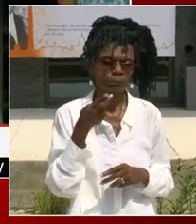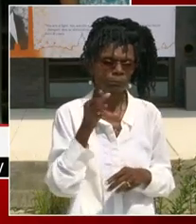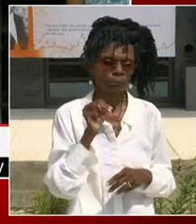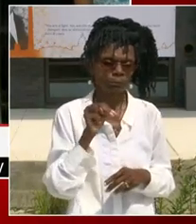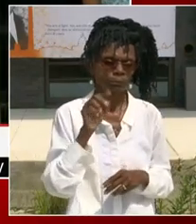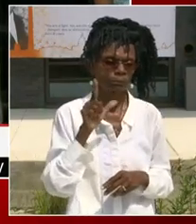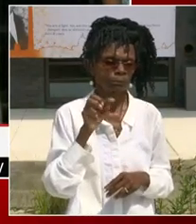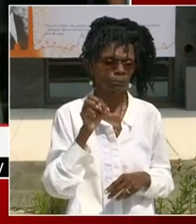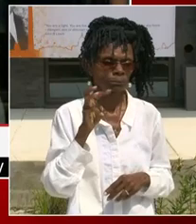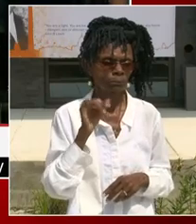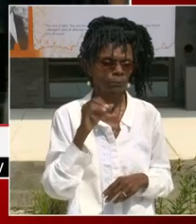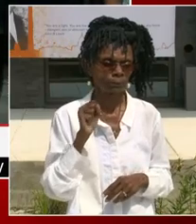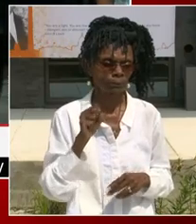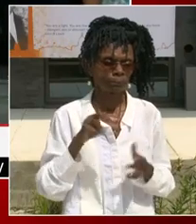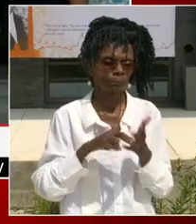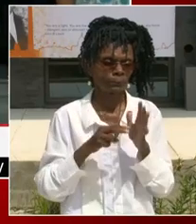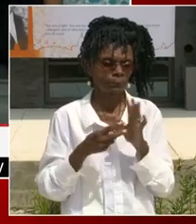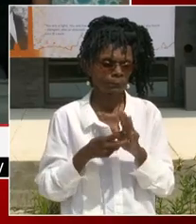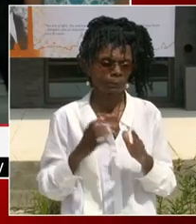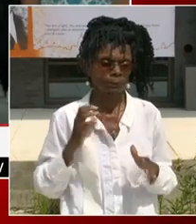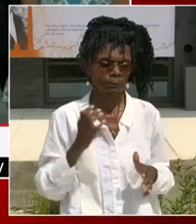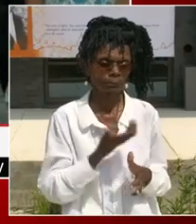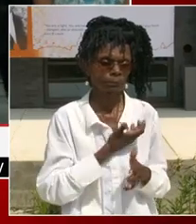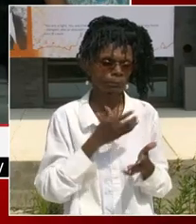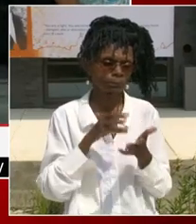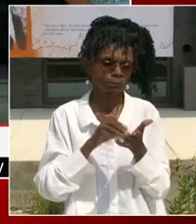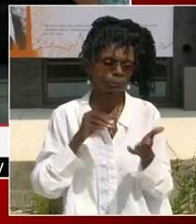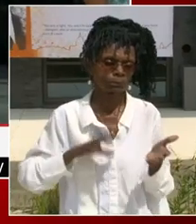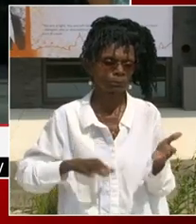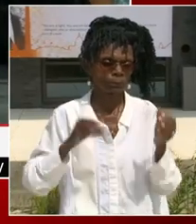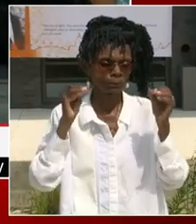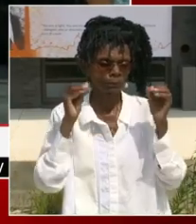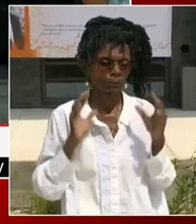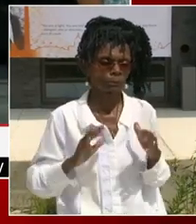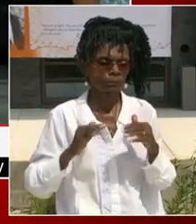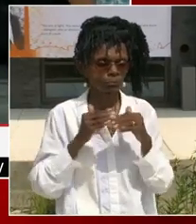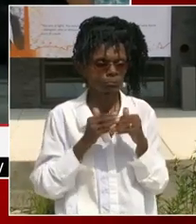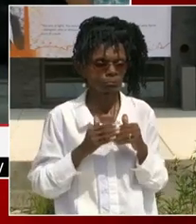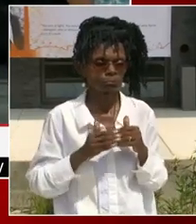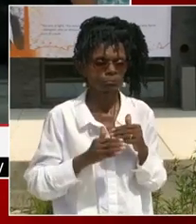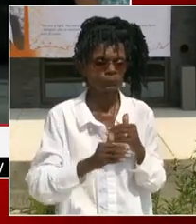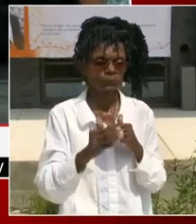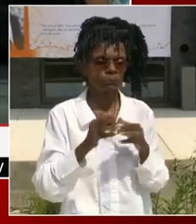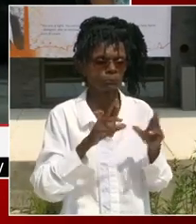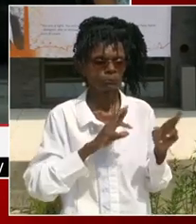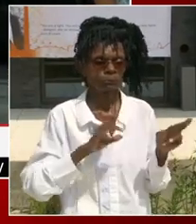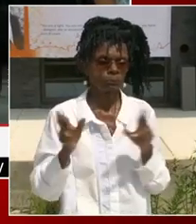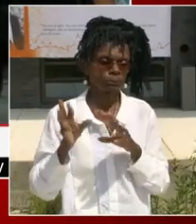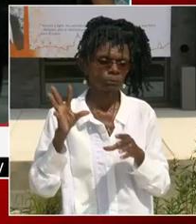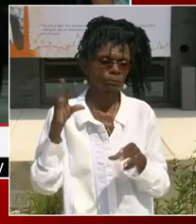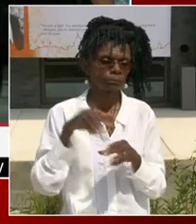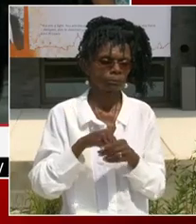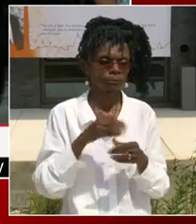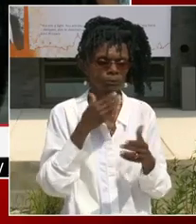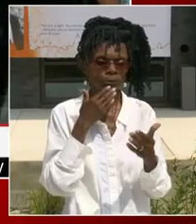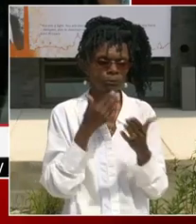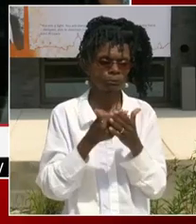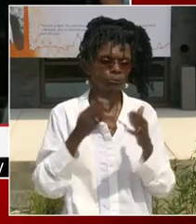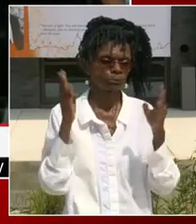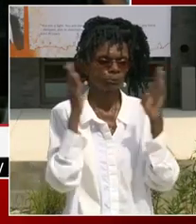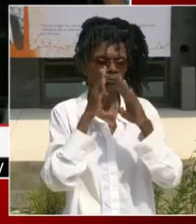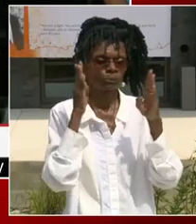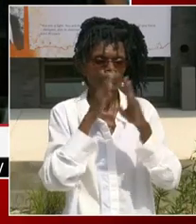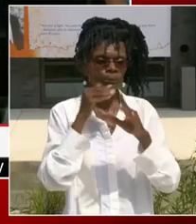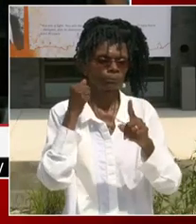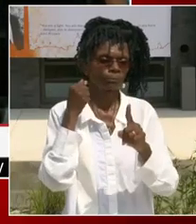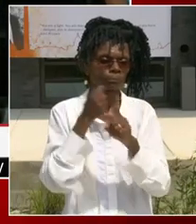teachers ready to teach our new generation of students to go out and do good for this community and for our world. So I'm proud as